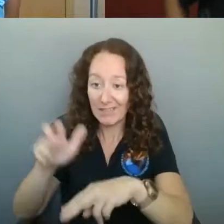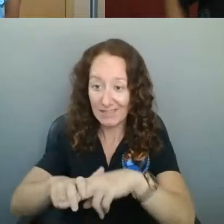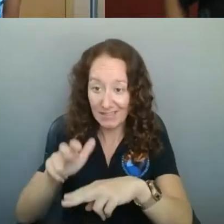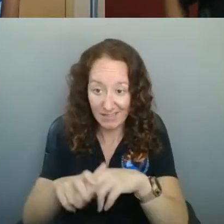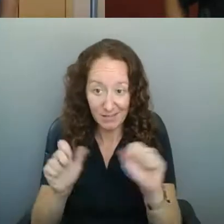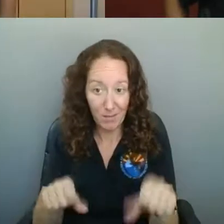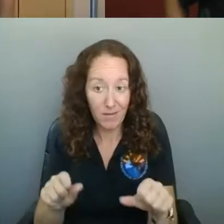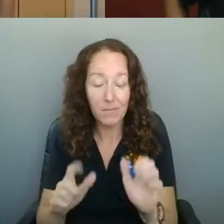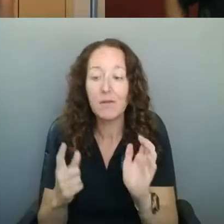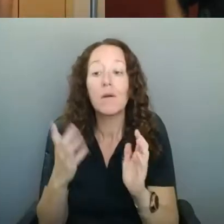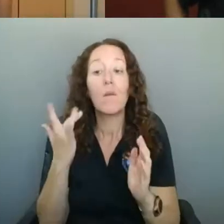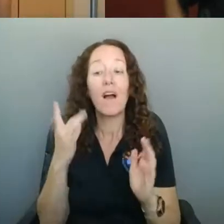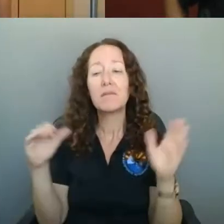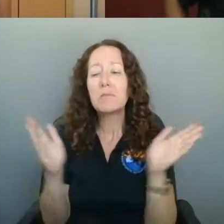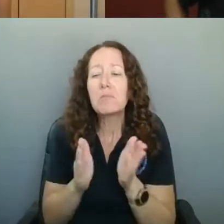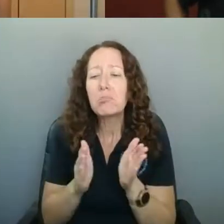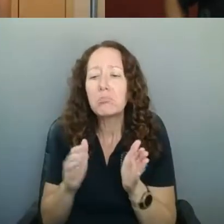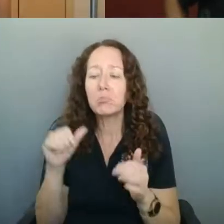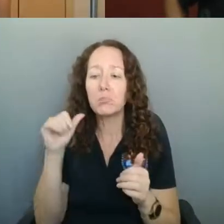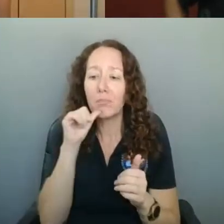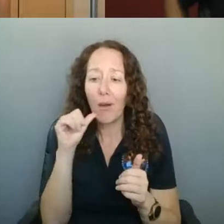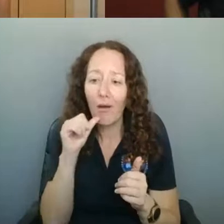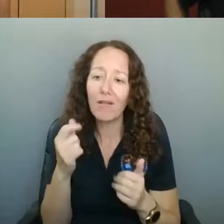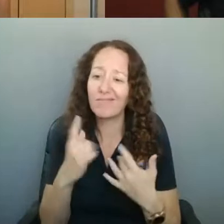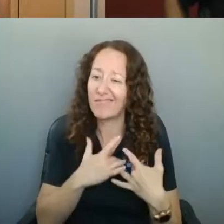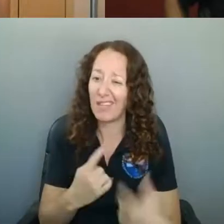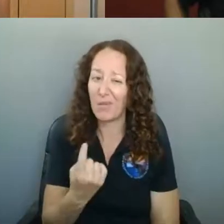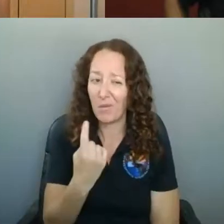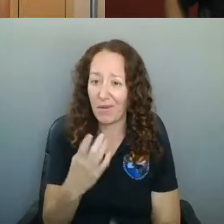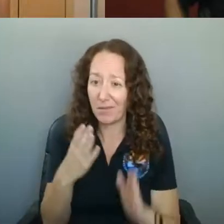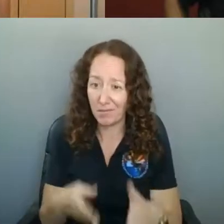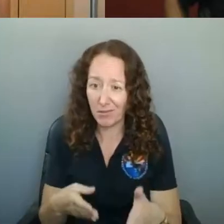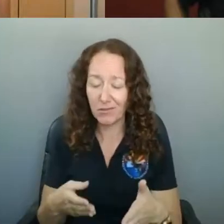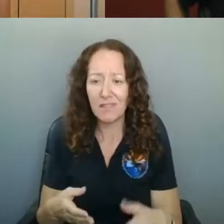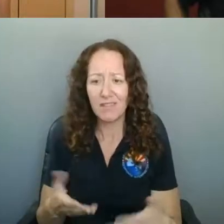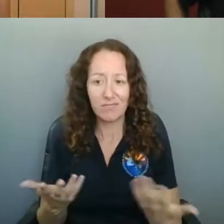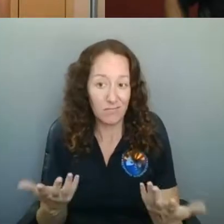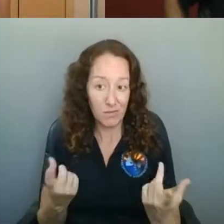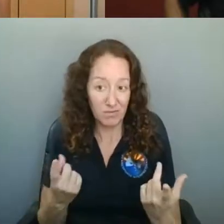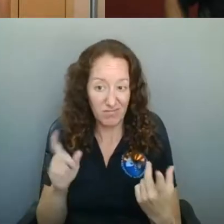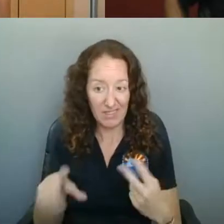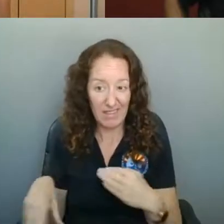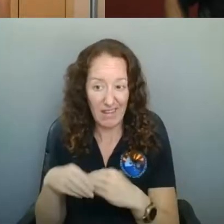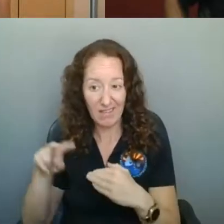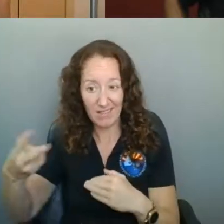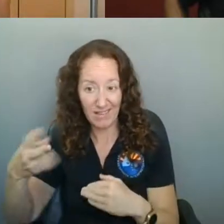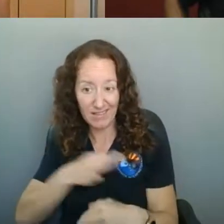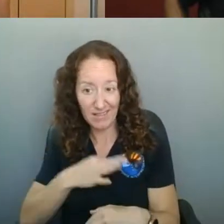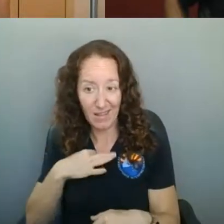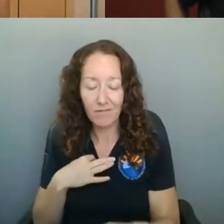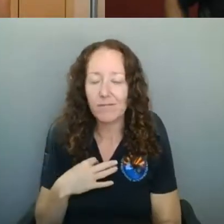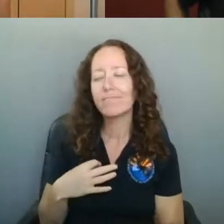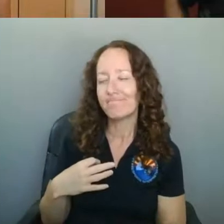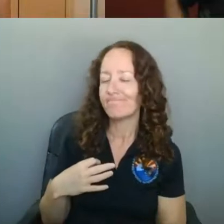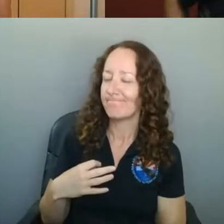Absolutely. I think that, you know, you've got to work within what you have available to you. We're not going to, you know, at this point in time, especially ask you to hire